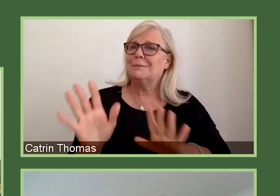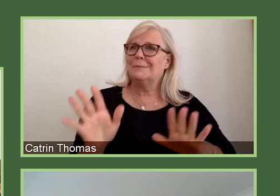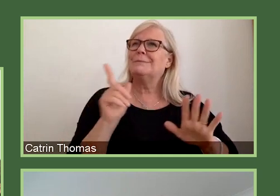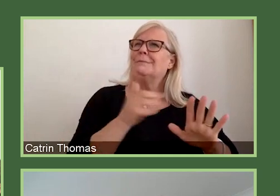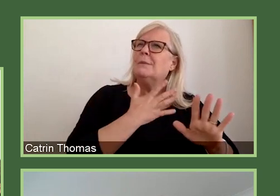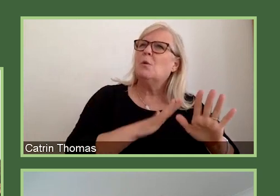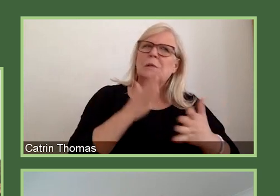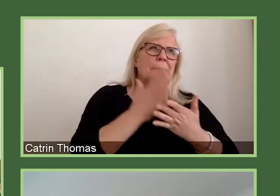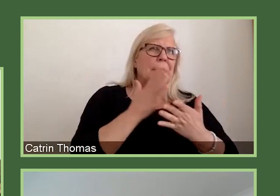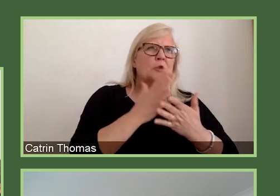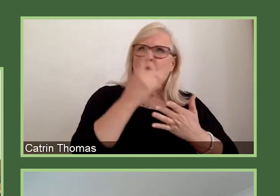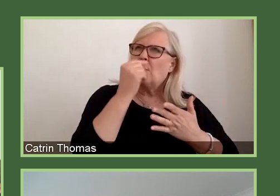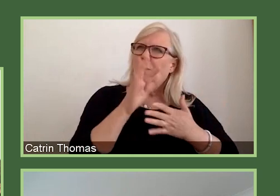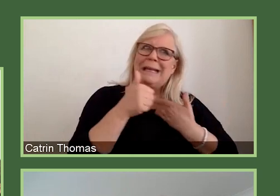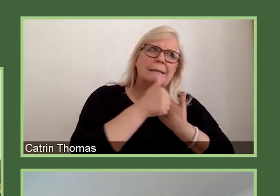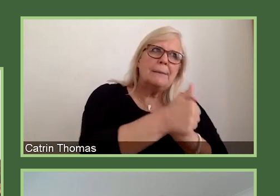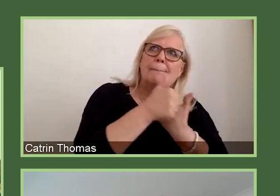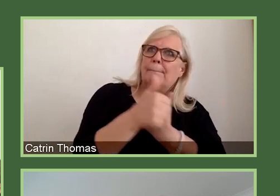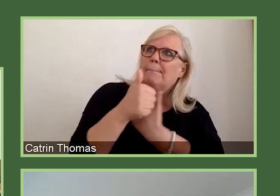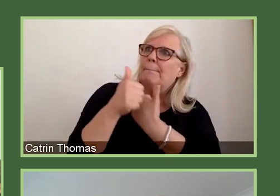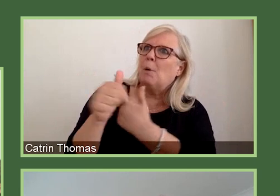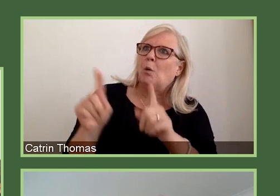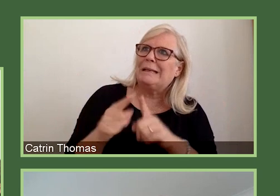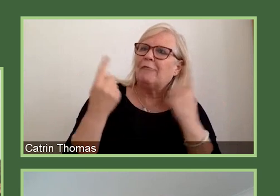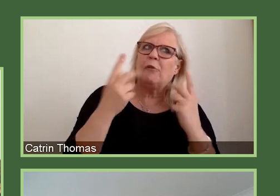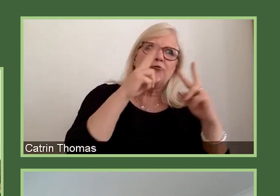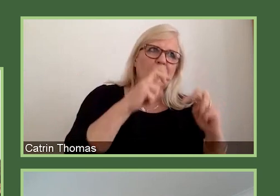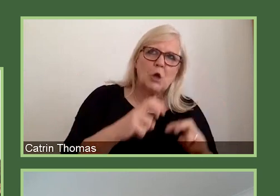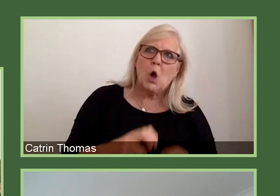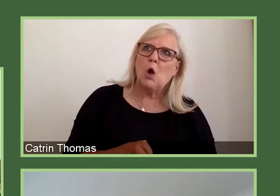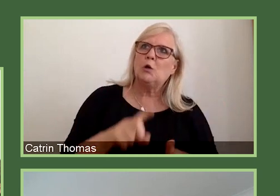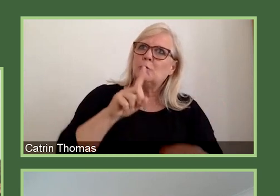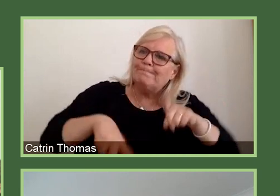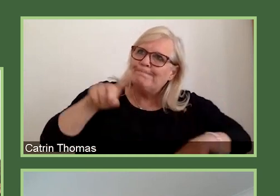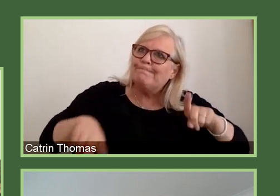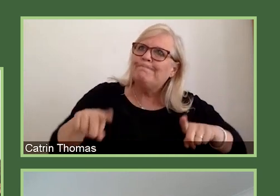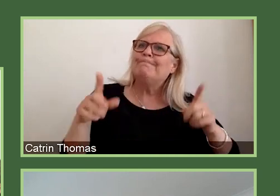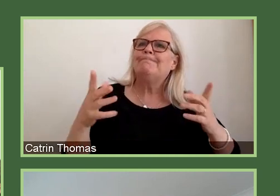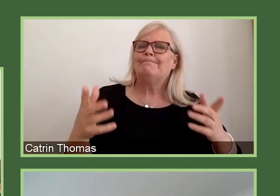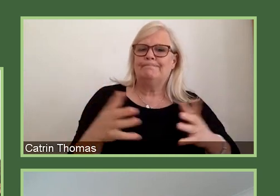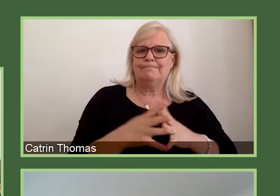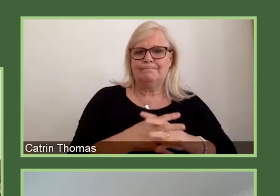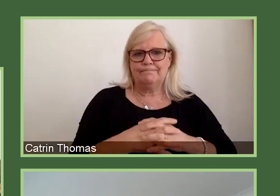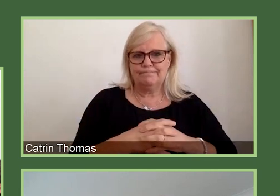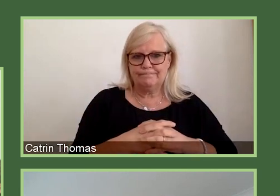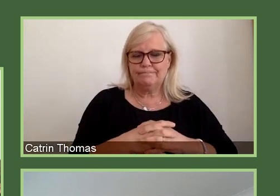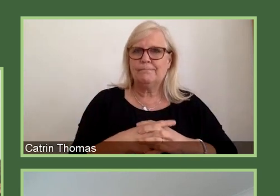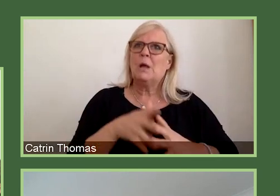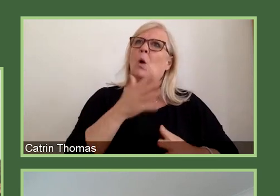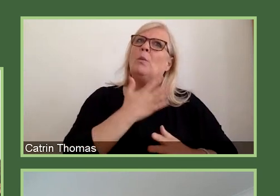research as well. And we really want to make sure that we can accommodate interdisciplinality and team-based research.